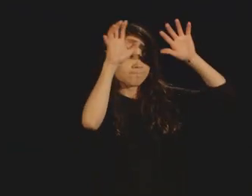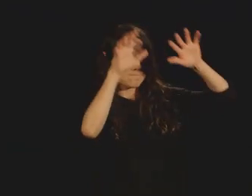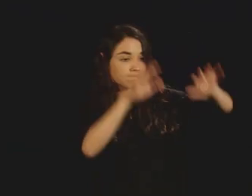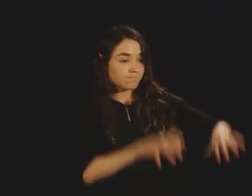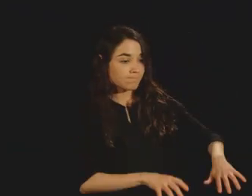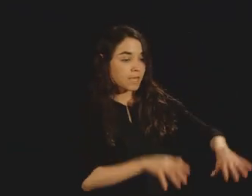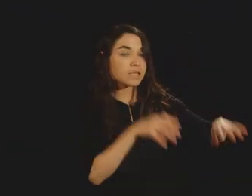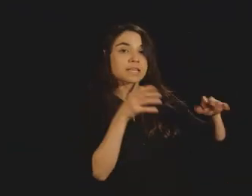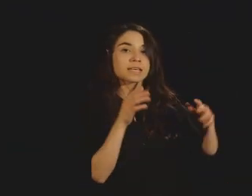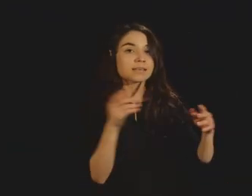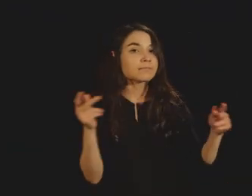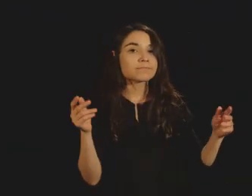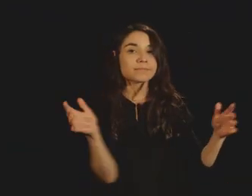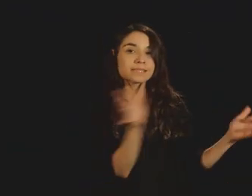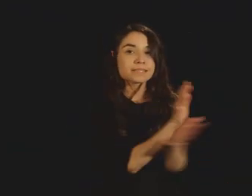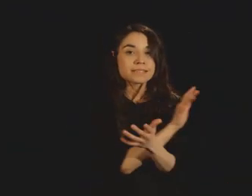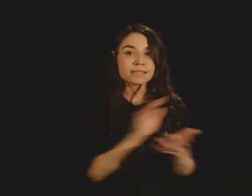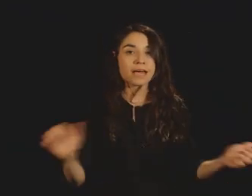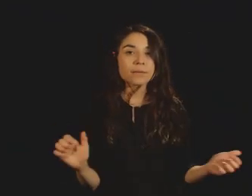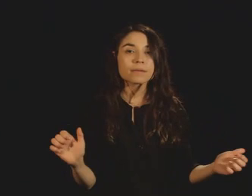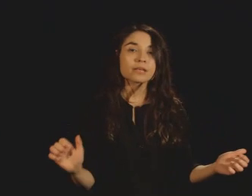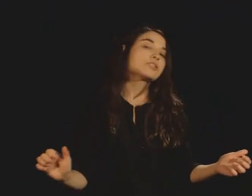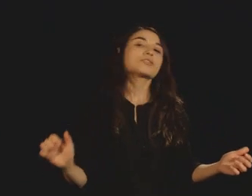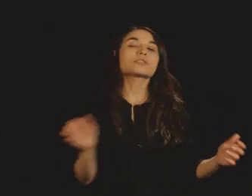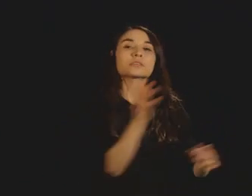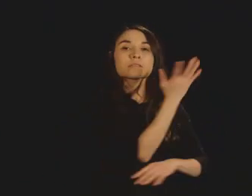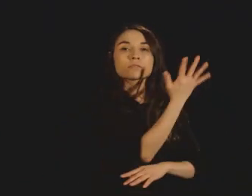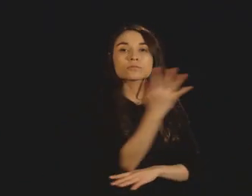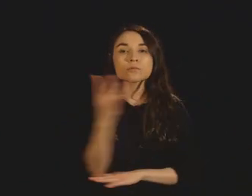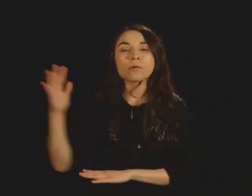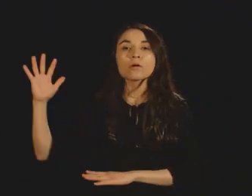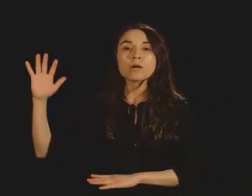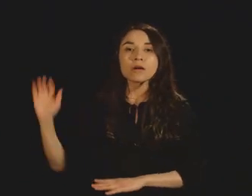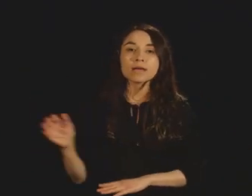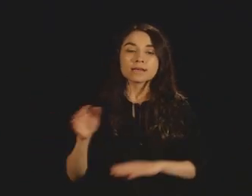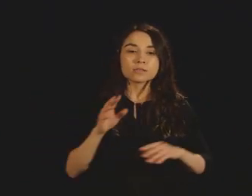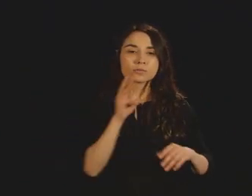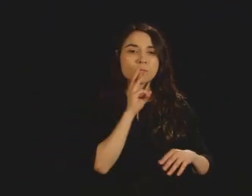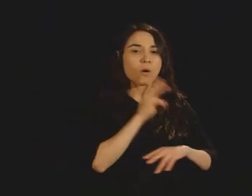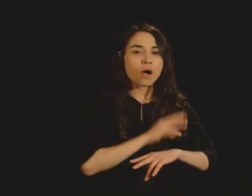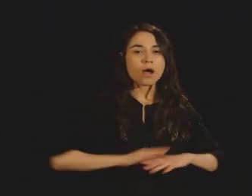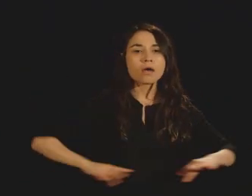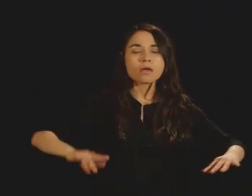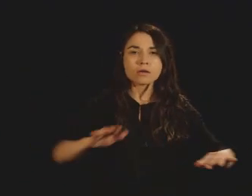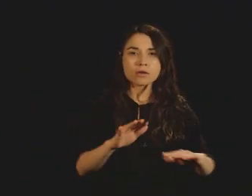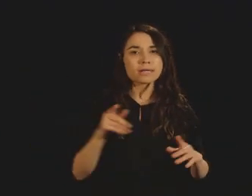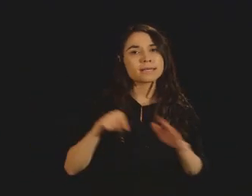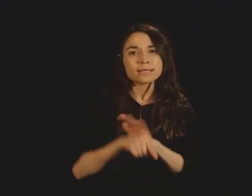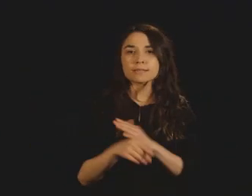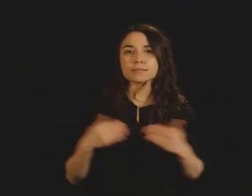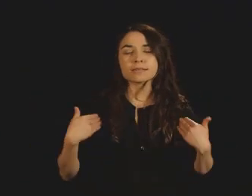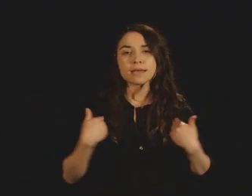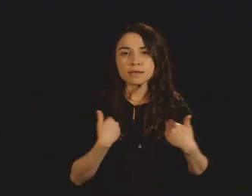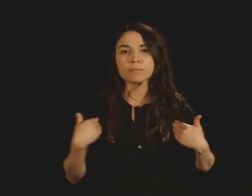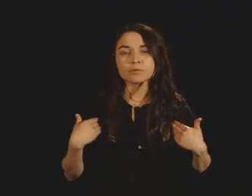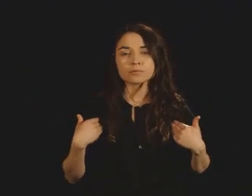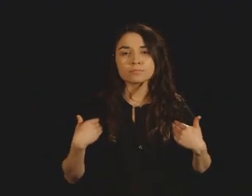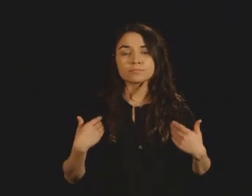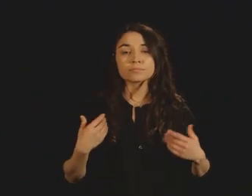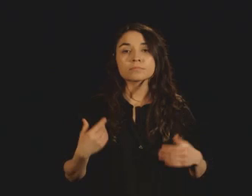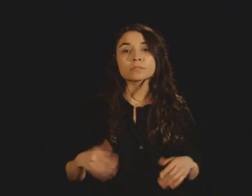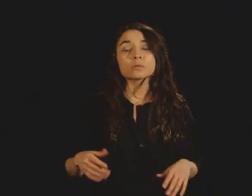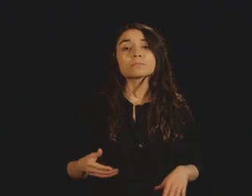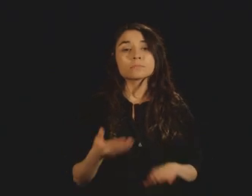to have happen. But understanding acid rain requires an understanding of that simple first step of whether it gets into the